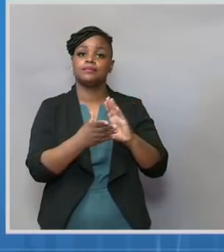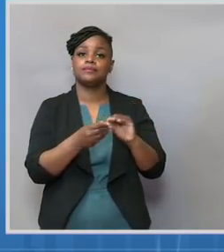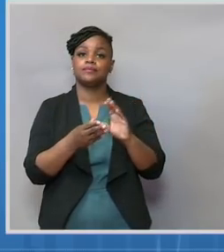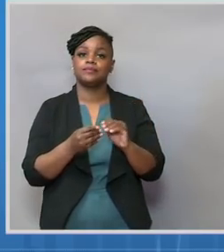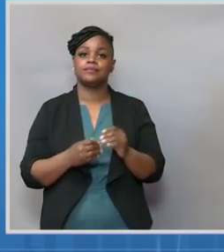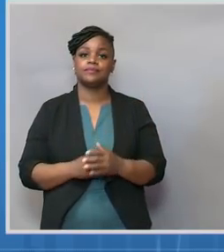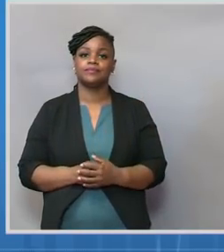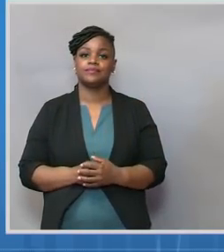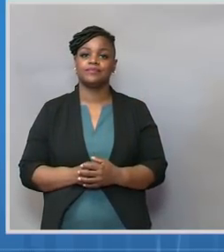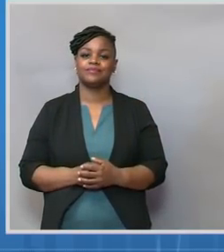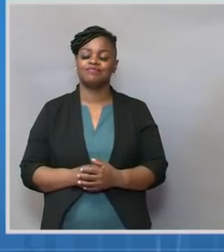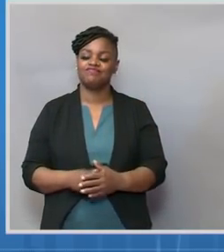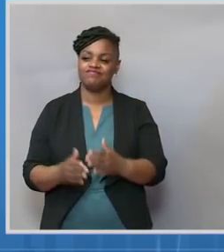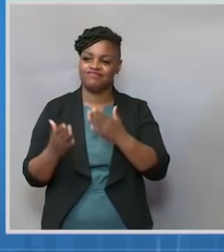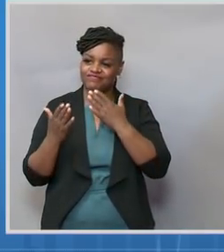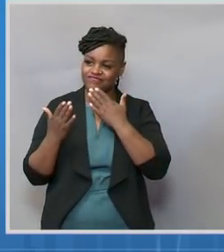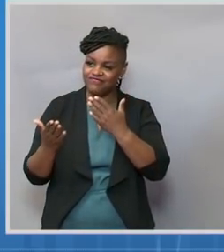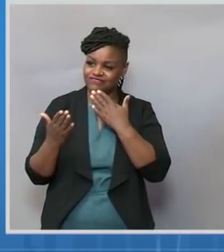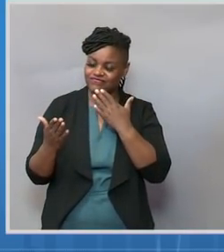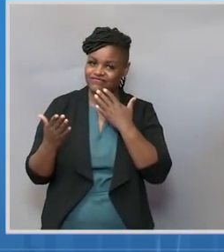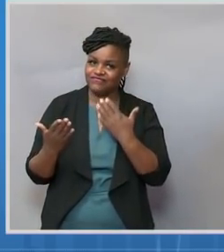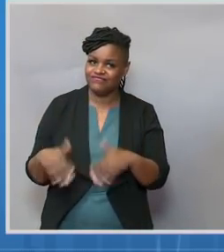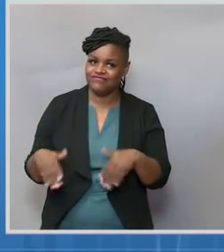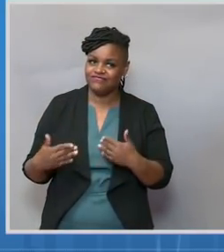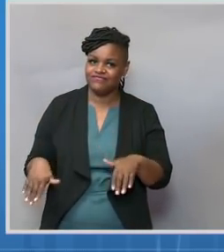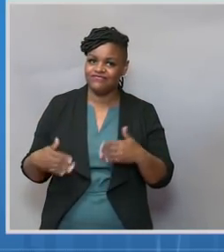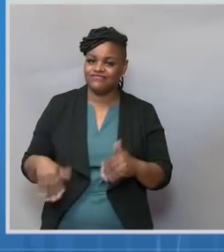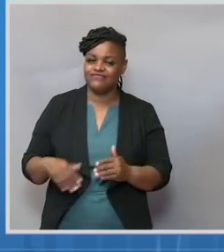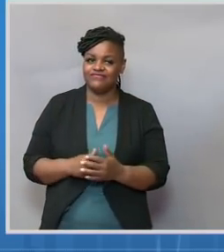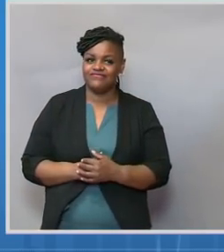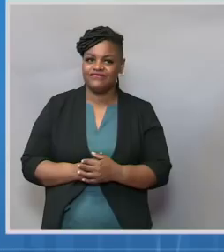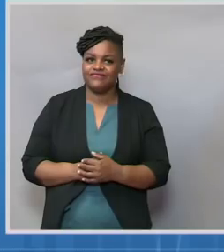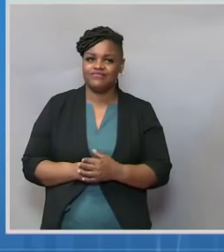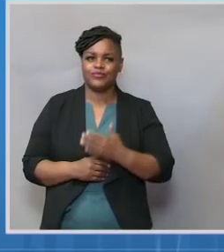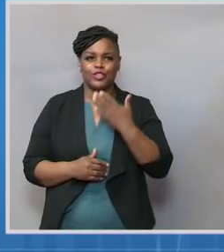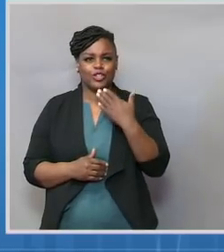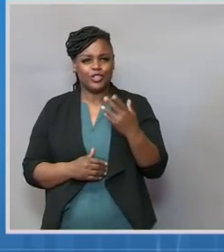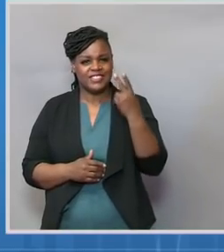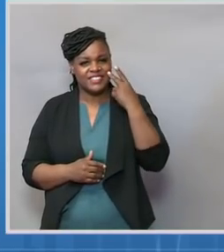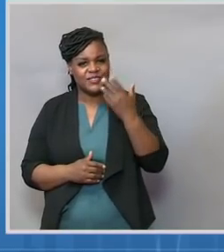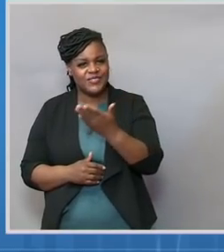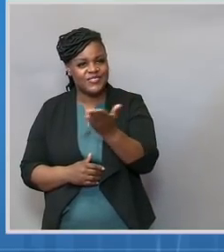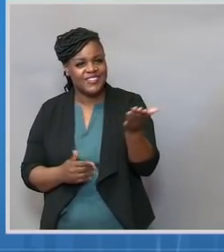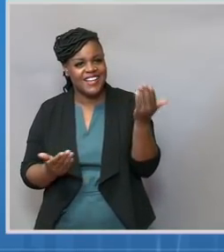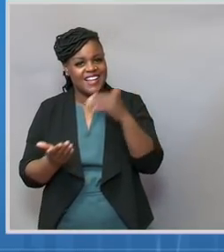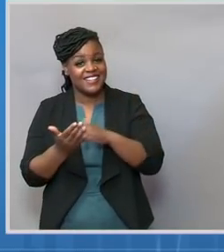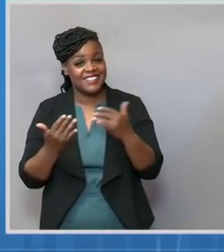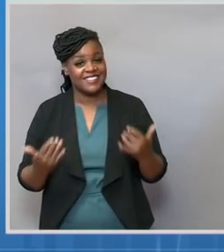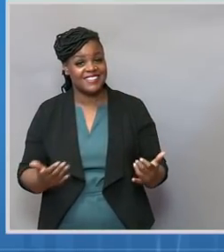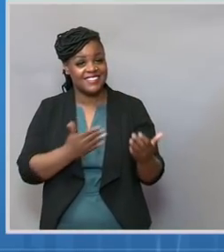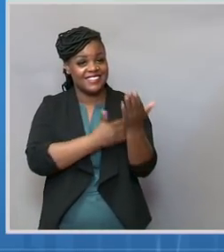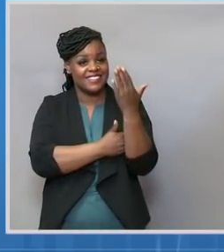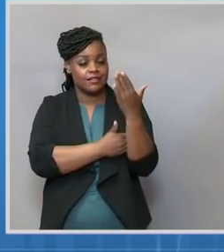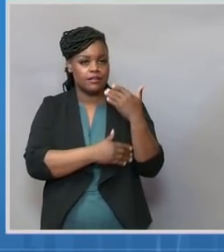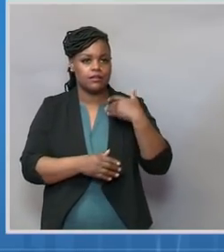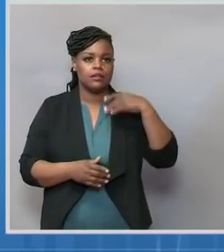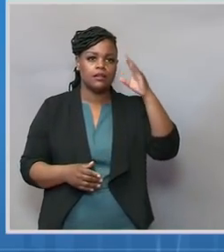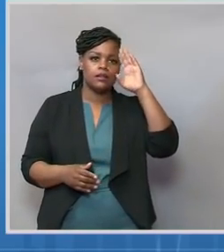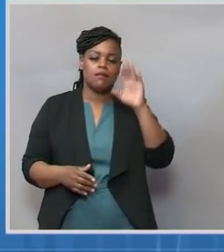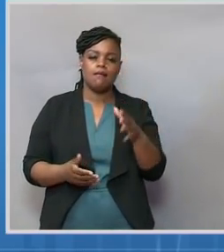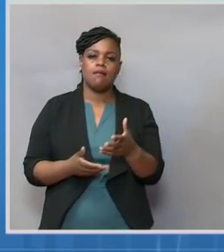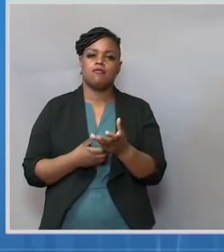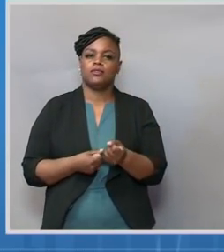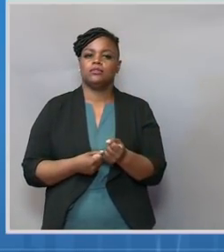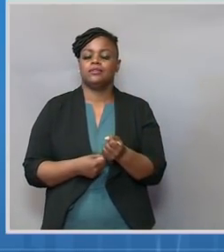Well, thank you so much, Dr. Fauci, and it's good to be with all of you again this morning. We know that vaccine confidence has been